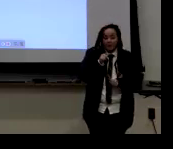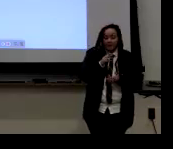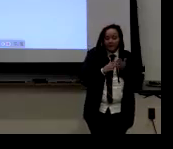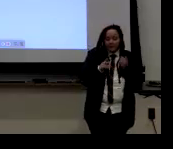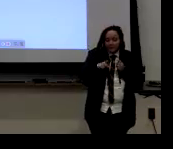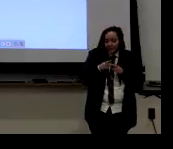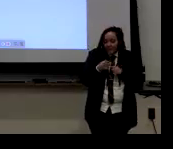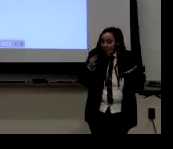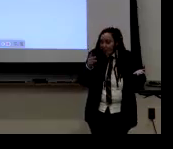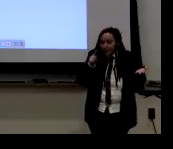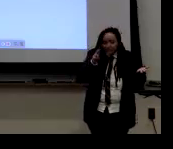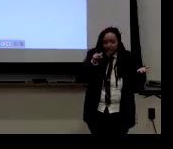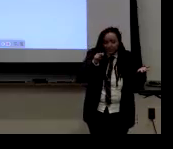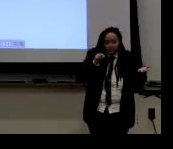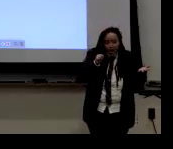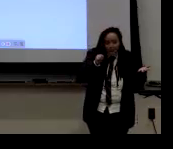to signing. Like,